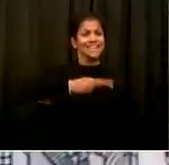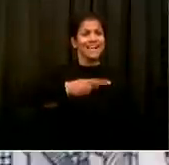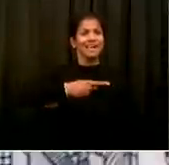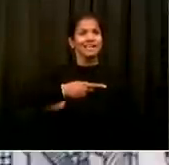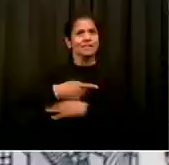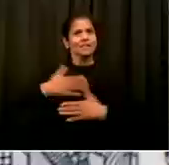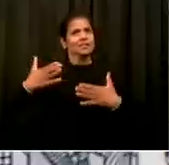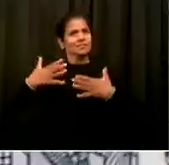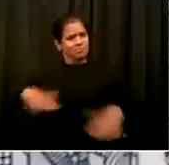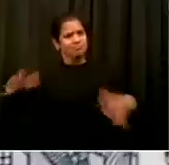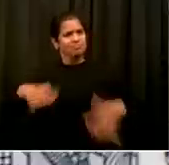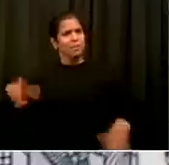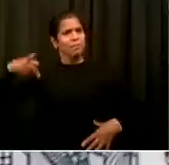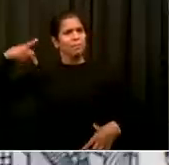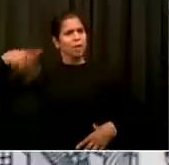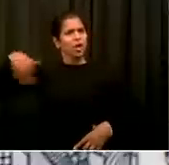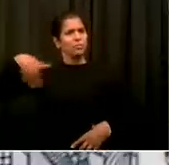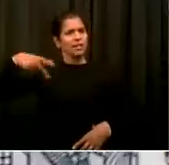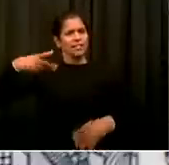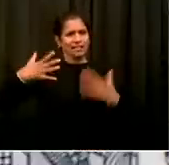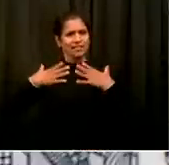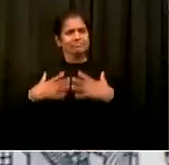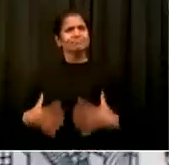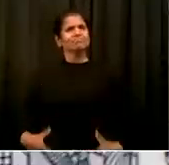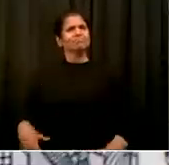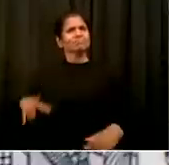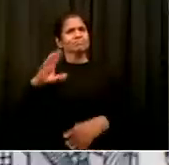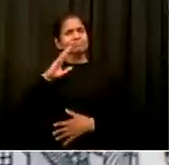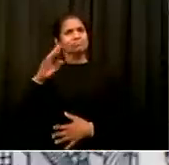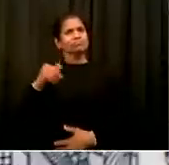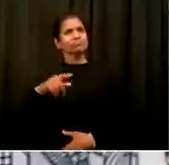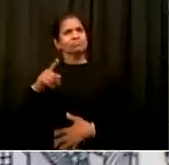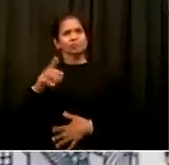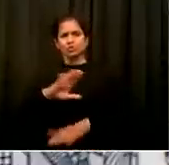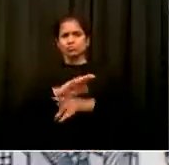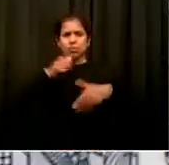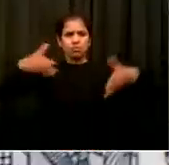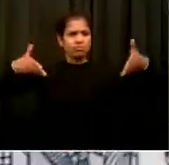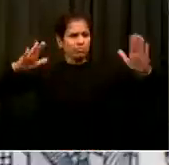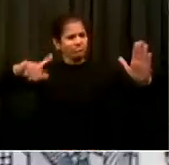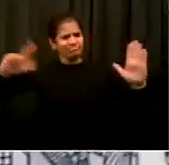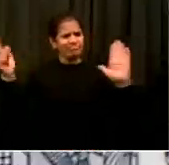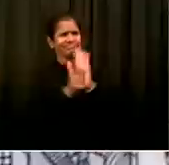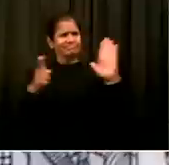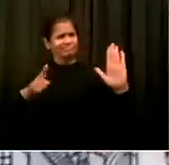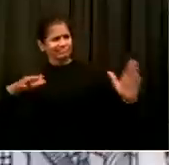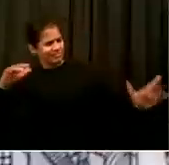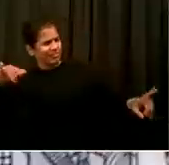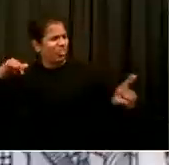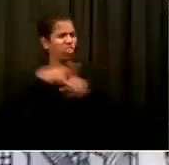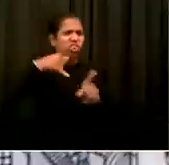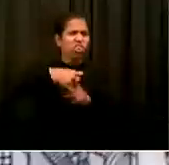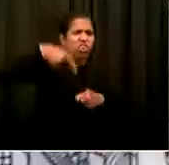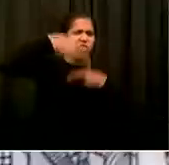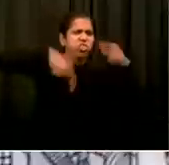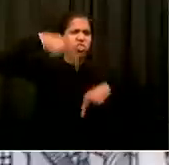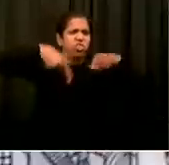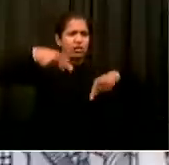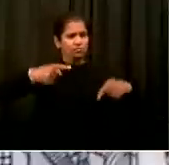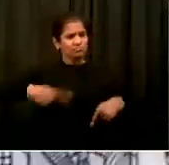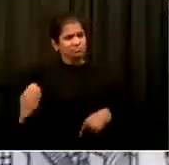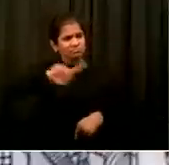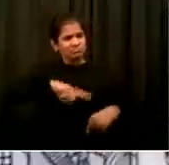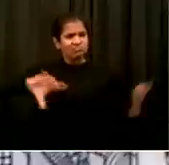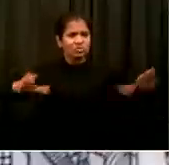people. And to make sure that all of us model positive behavior and all of us step up if a young person is